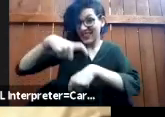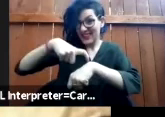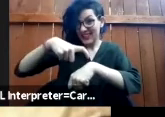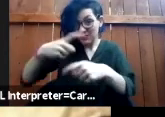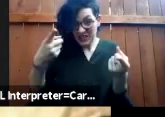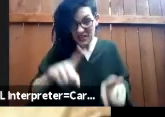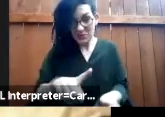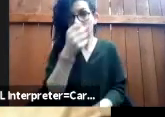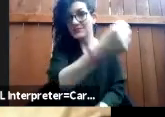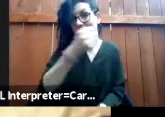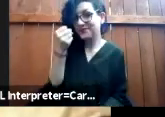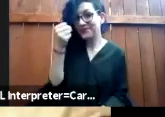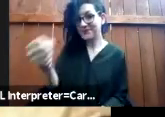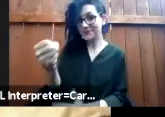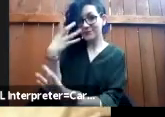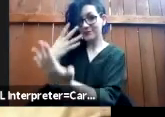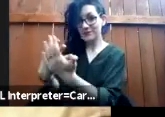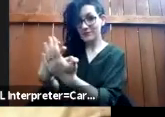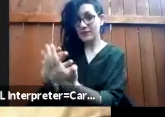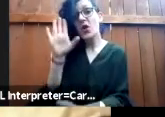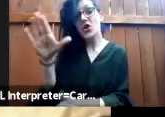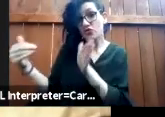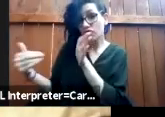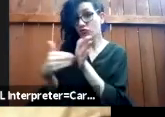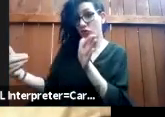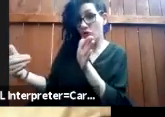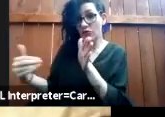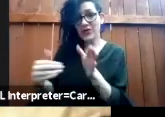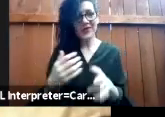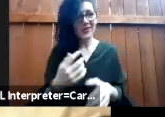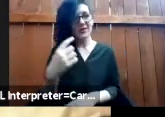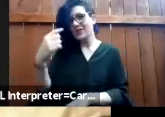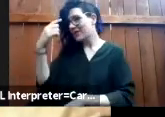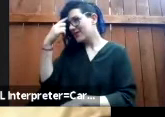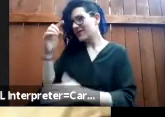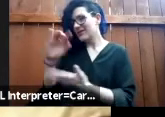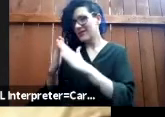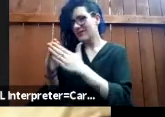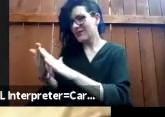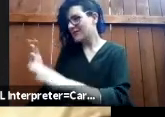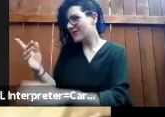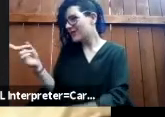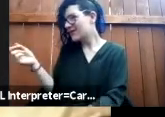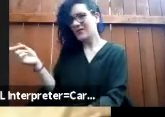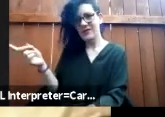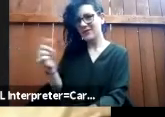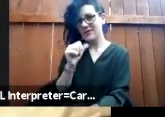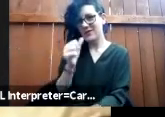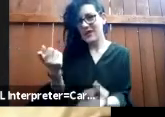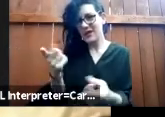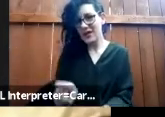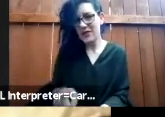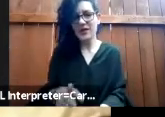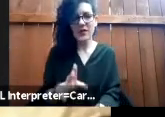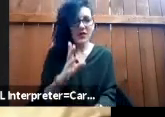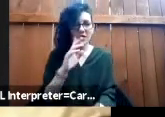he was facing some charges that the community saw false charges and so in response to defend him and